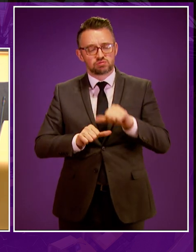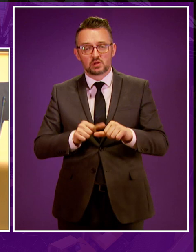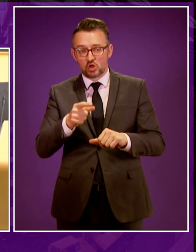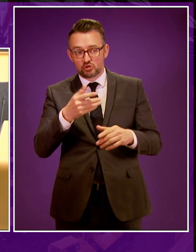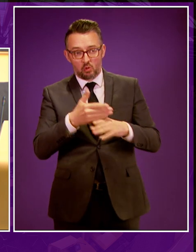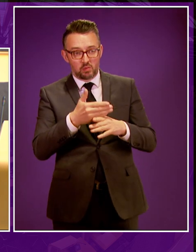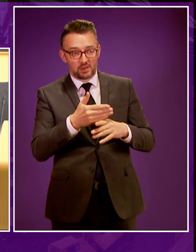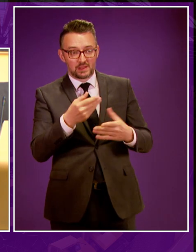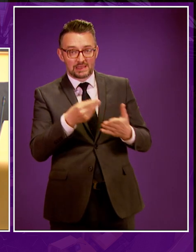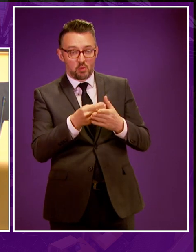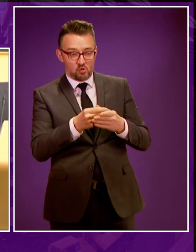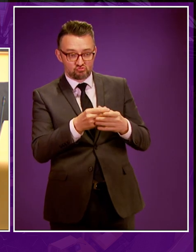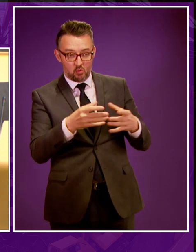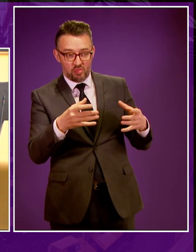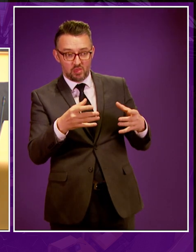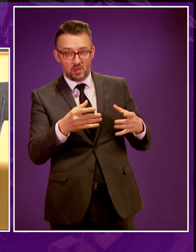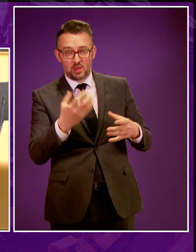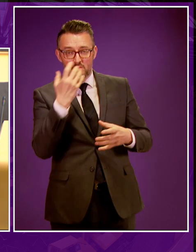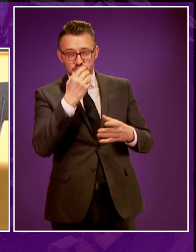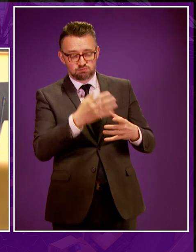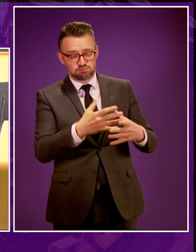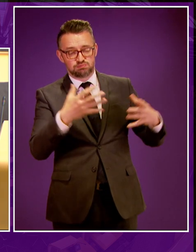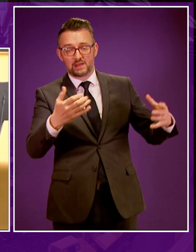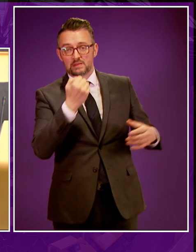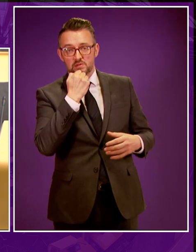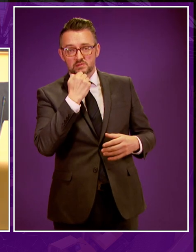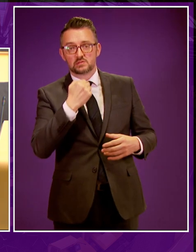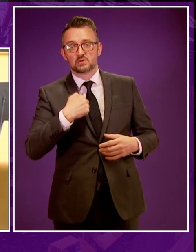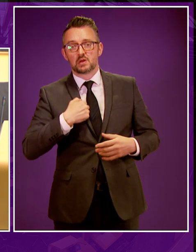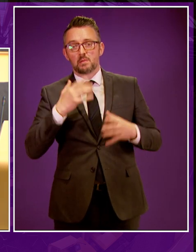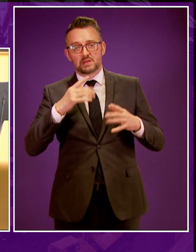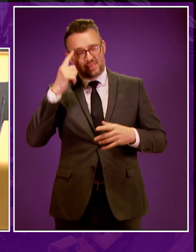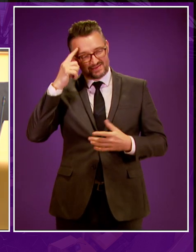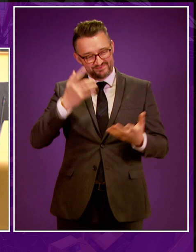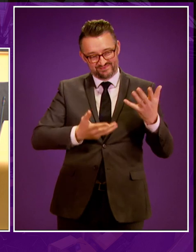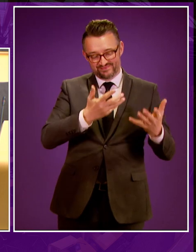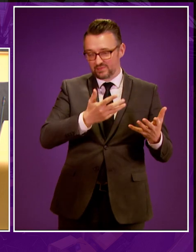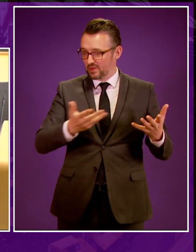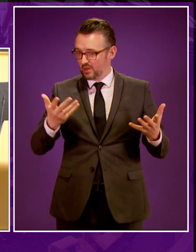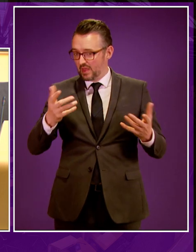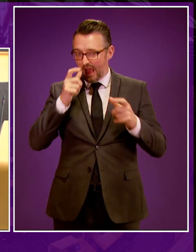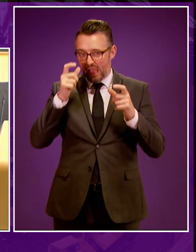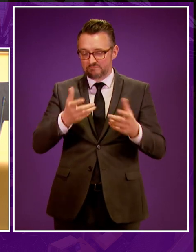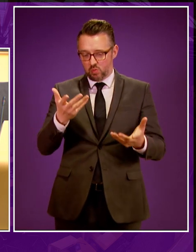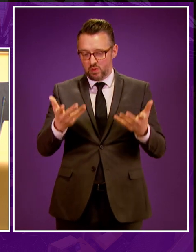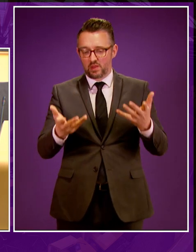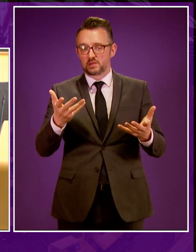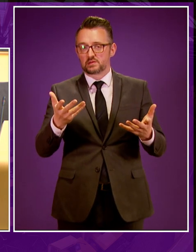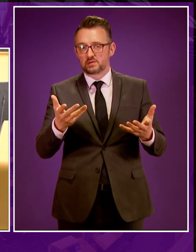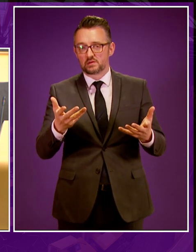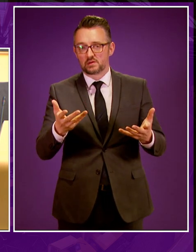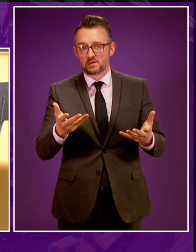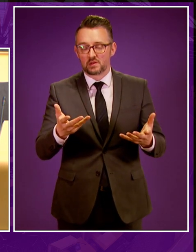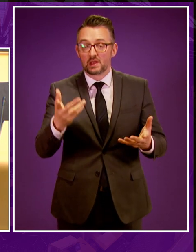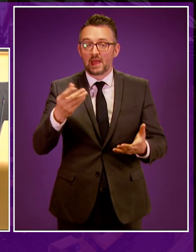jobs and economic growth had been significant, we would have needed to weigh that up very carefully indeed. At